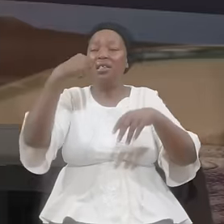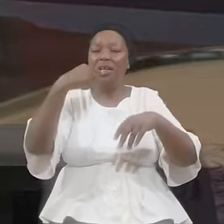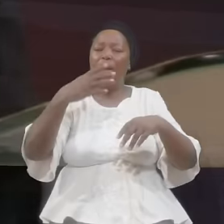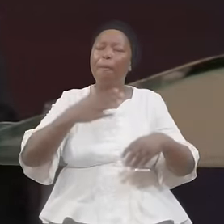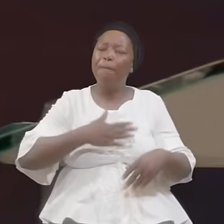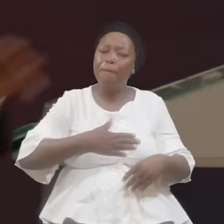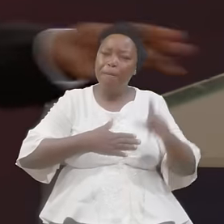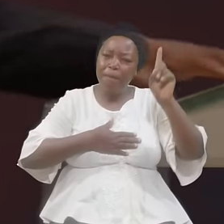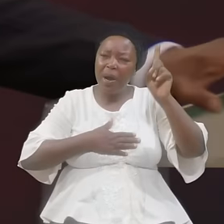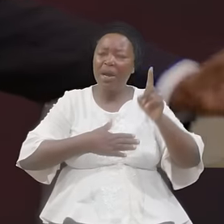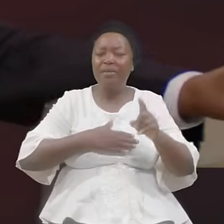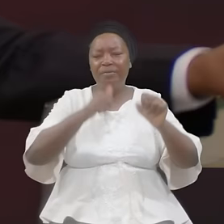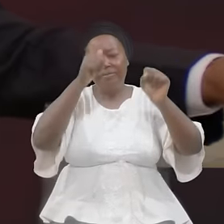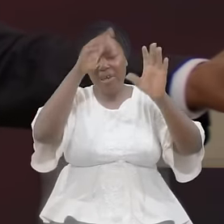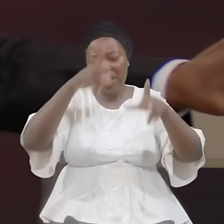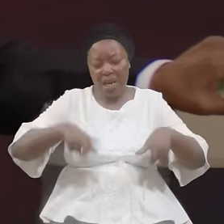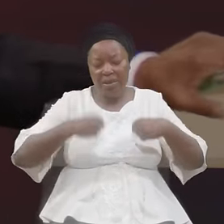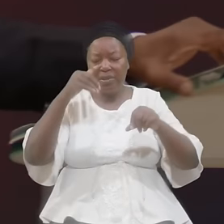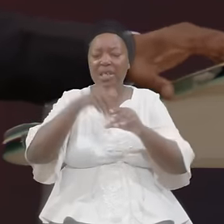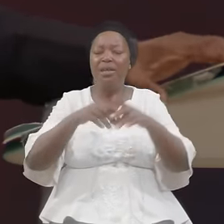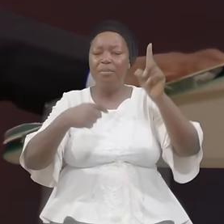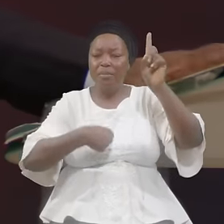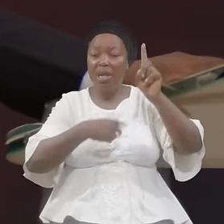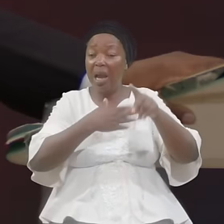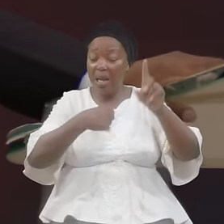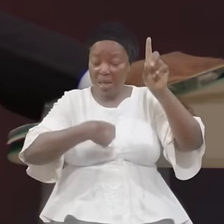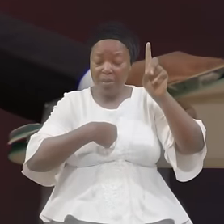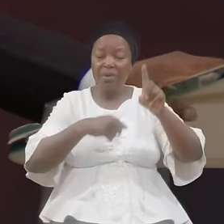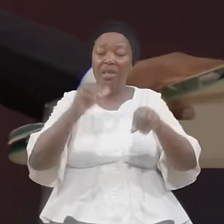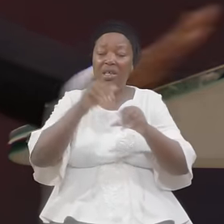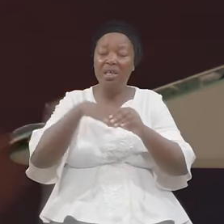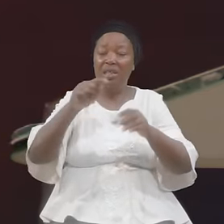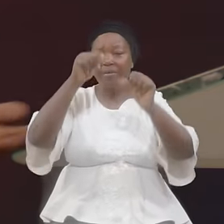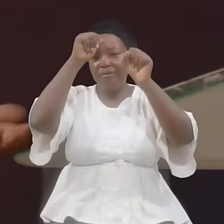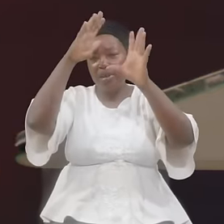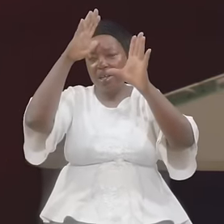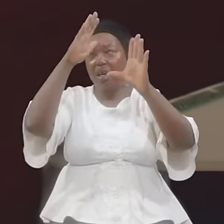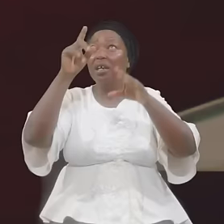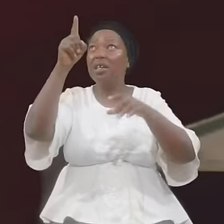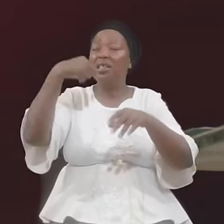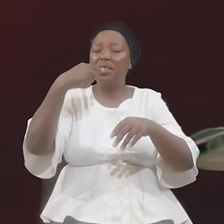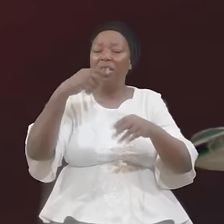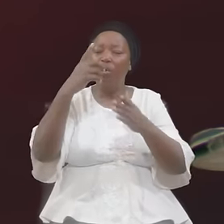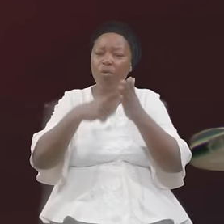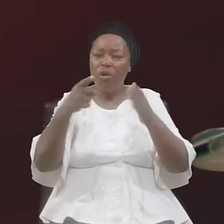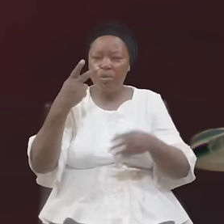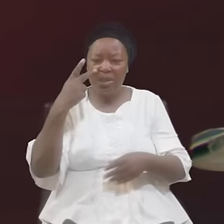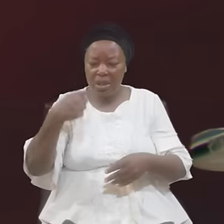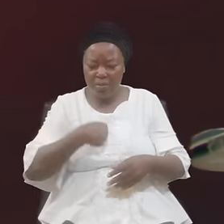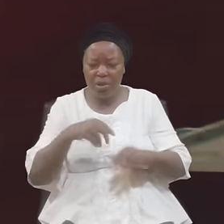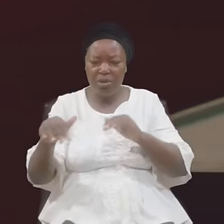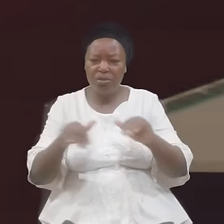Lives In Me And I In The Father He Says What To See Me Do